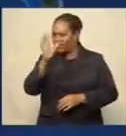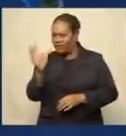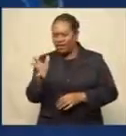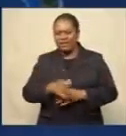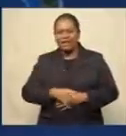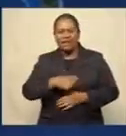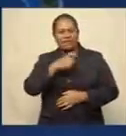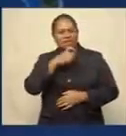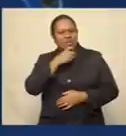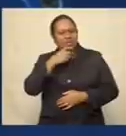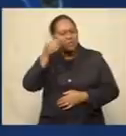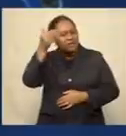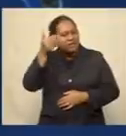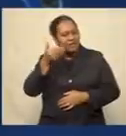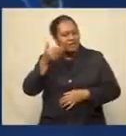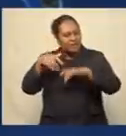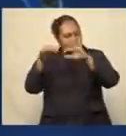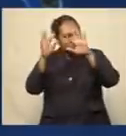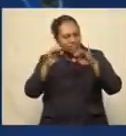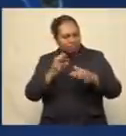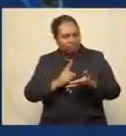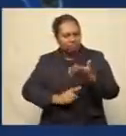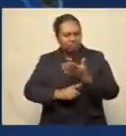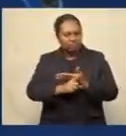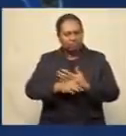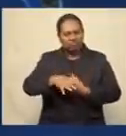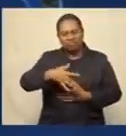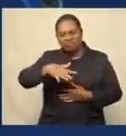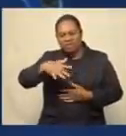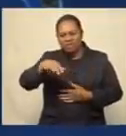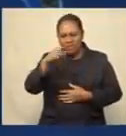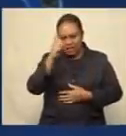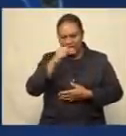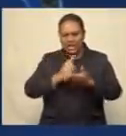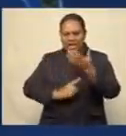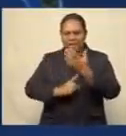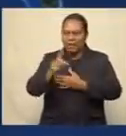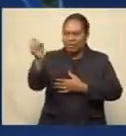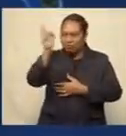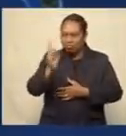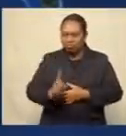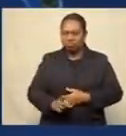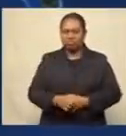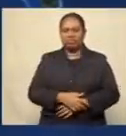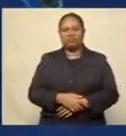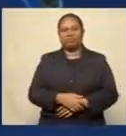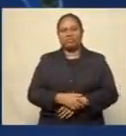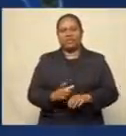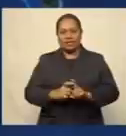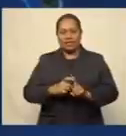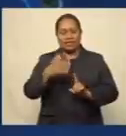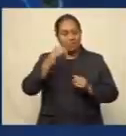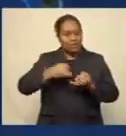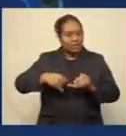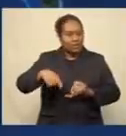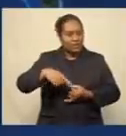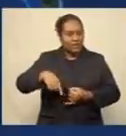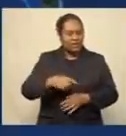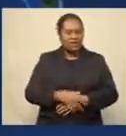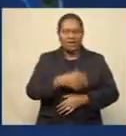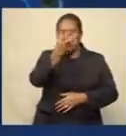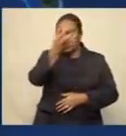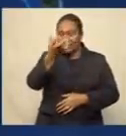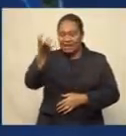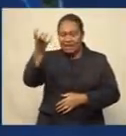afternoon or evening showers and possible thunderstorms from Pacific Harbour to Suvah. Cloudy